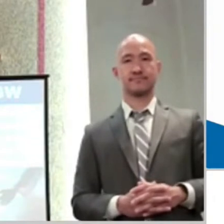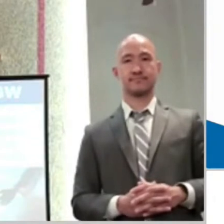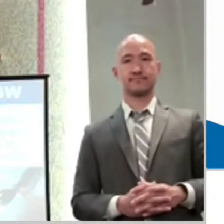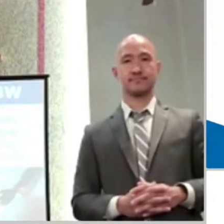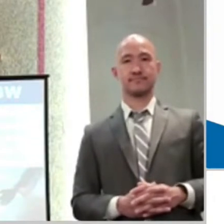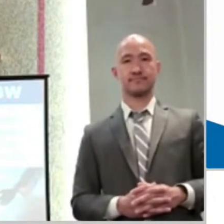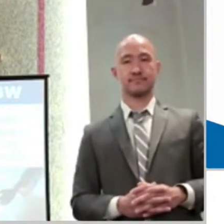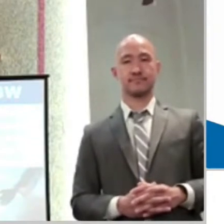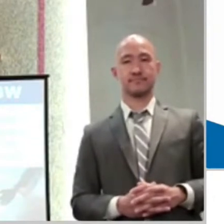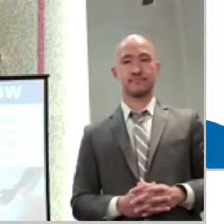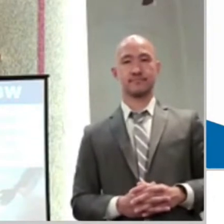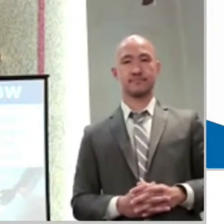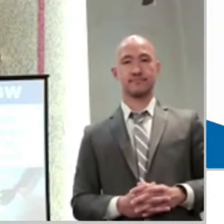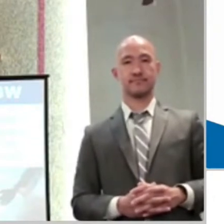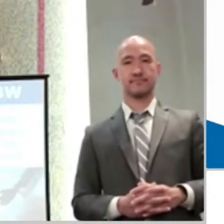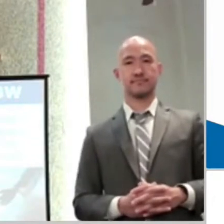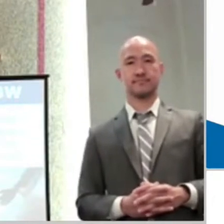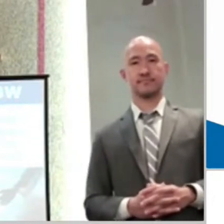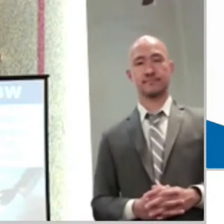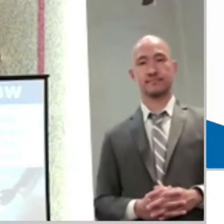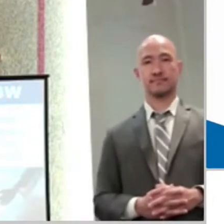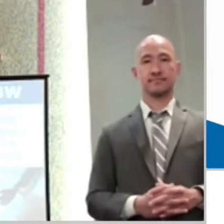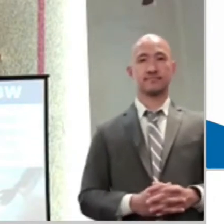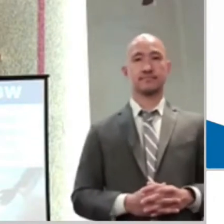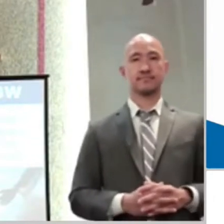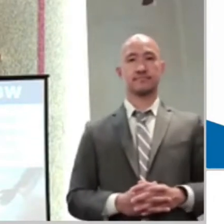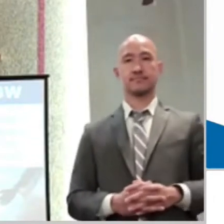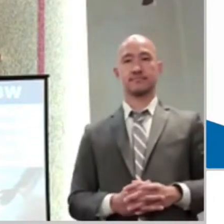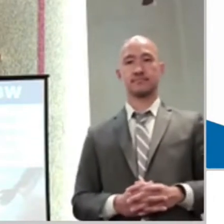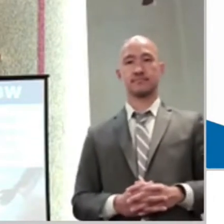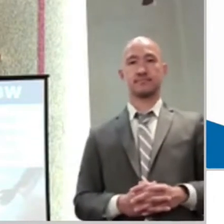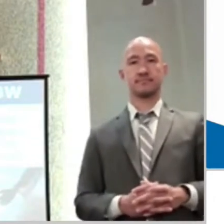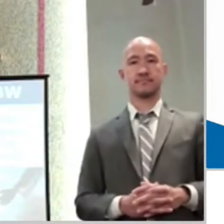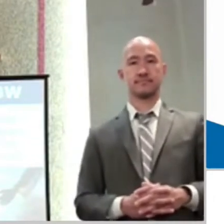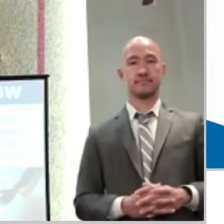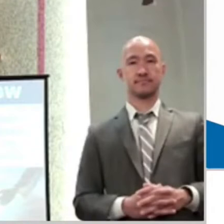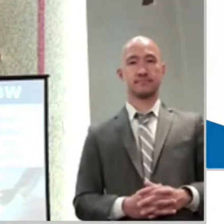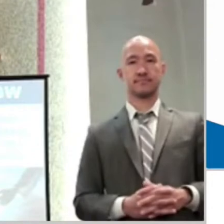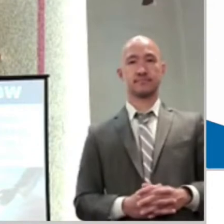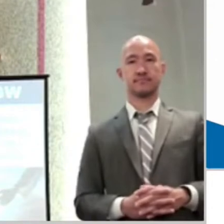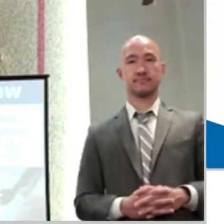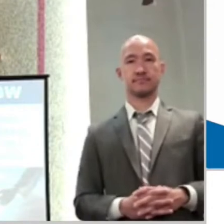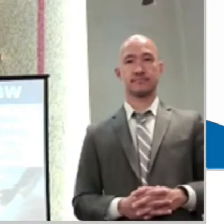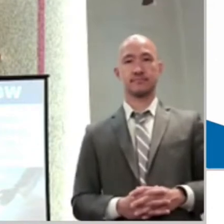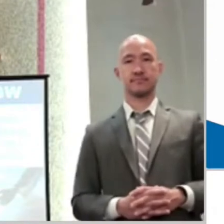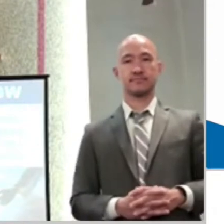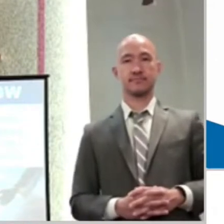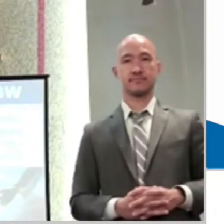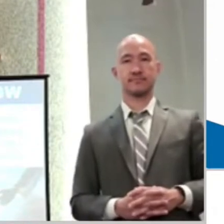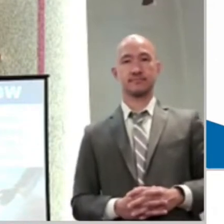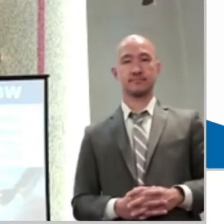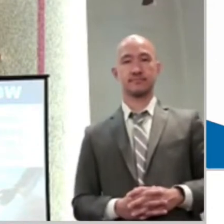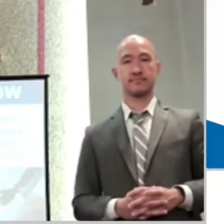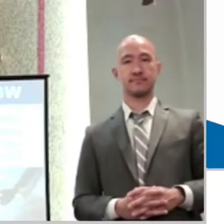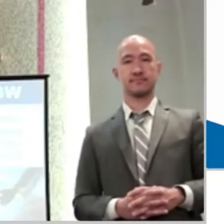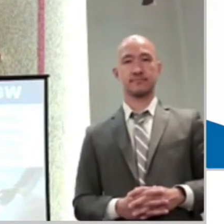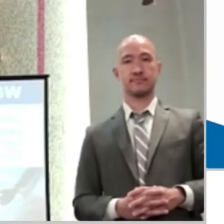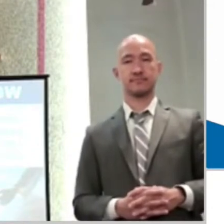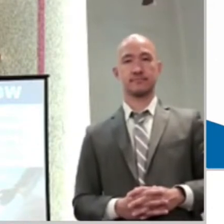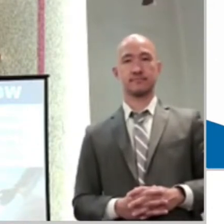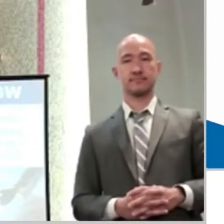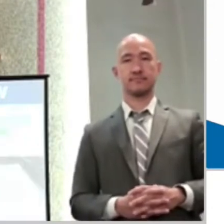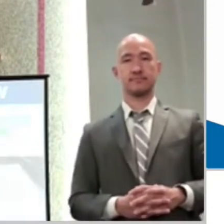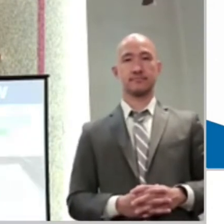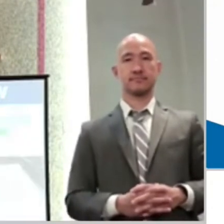7 and chapter 8. Paul talks all about that right there. And Jesus is going to help you stand again as he did this